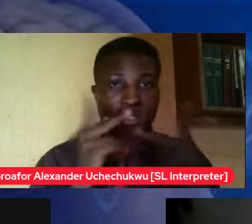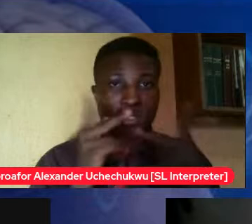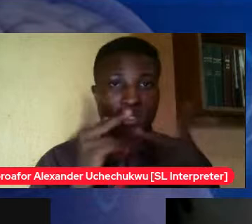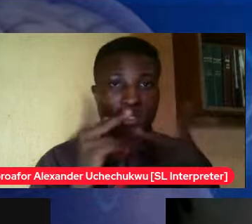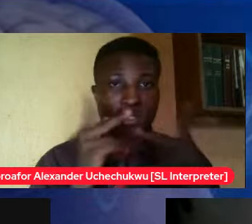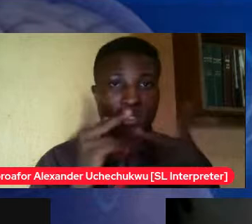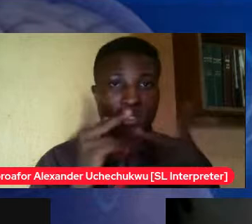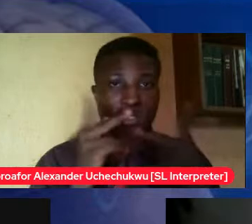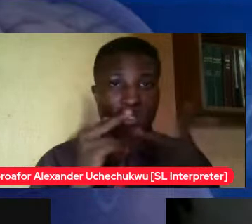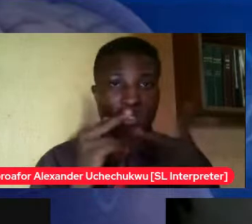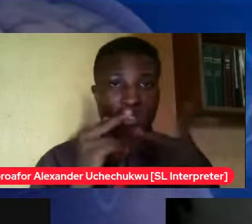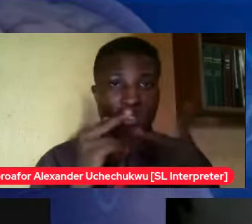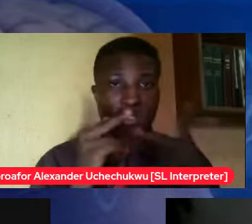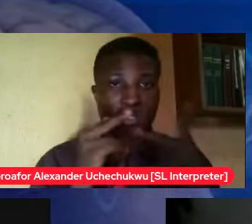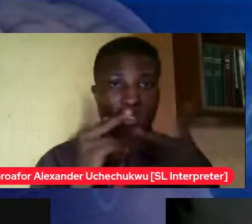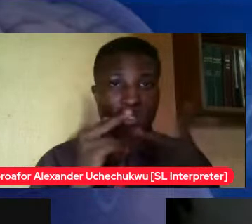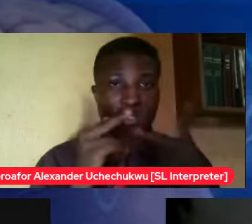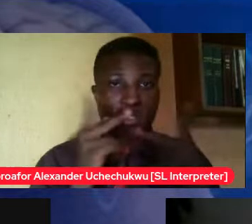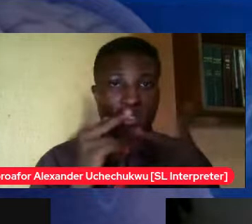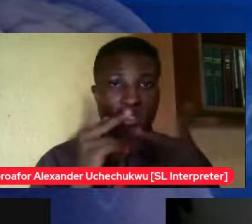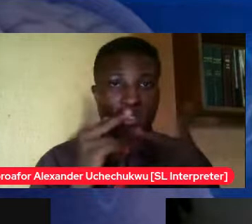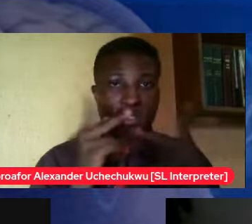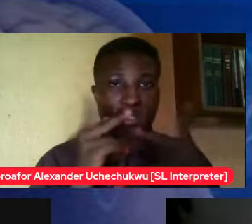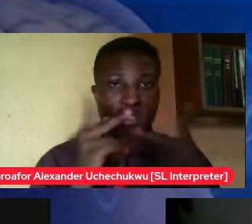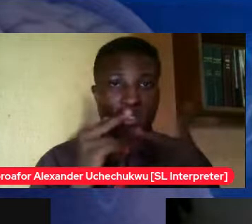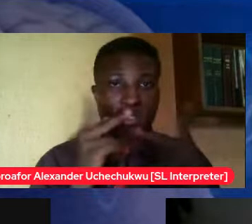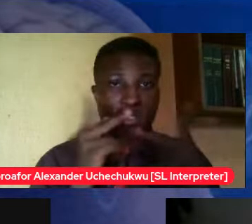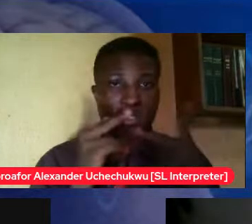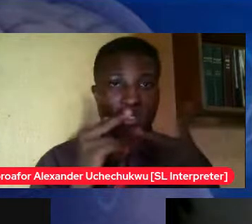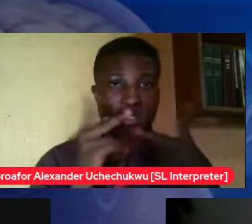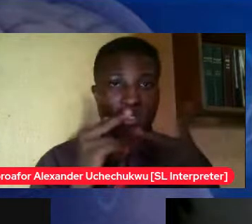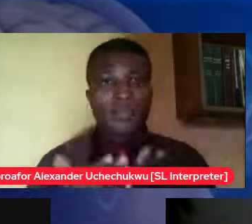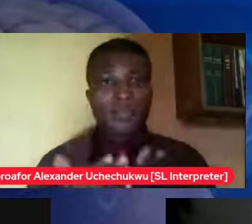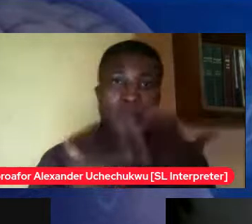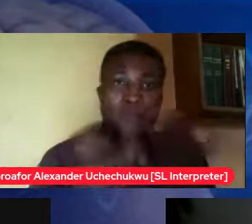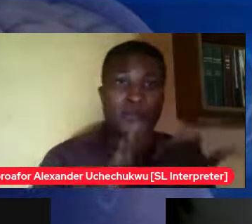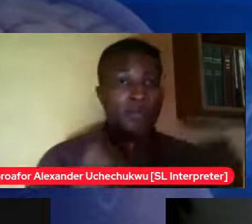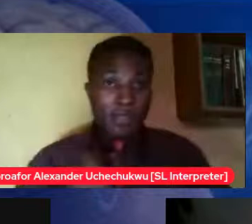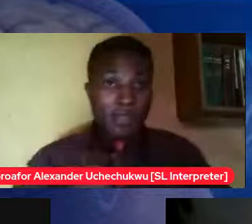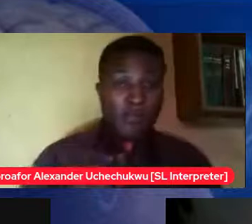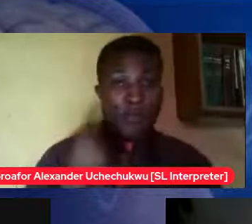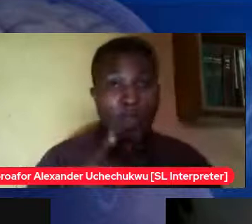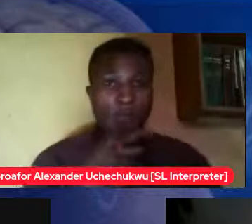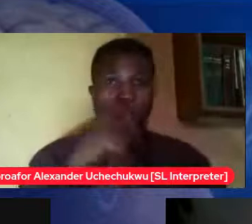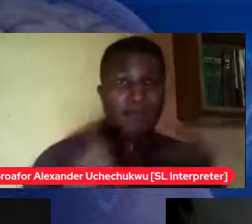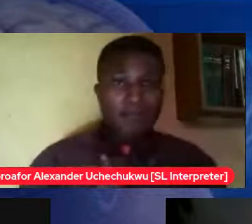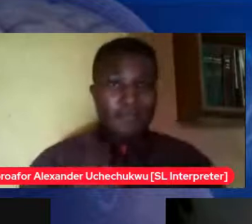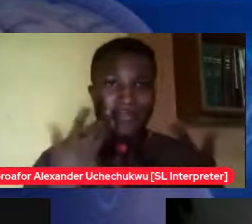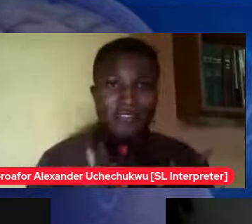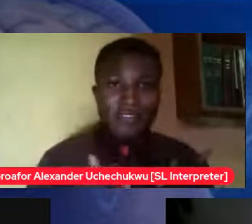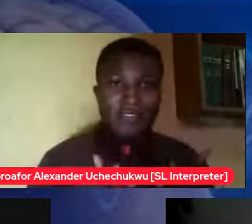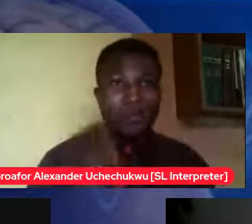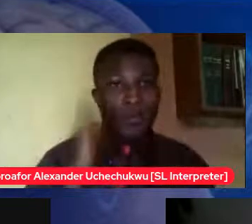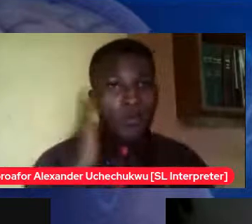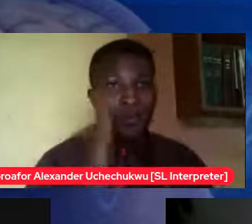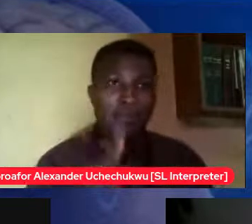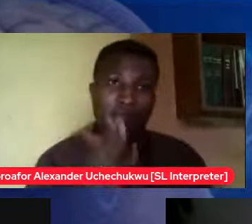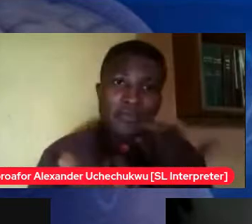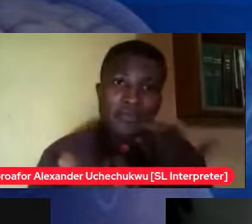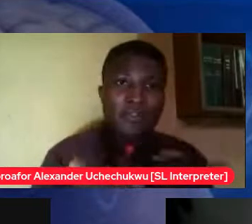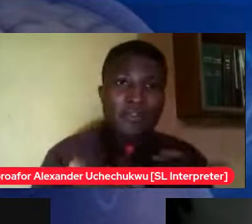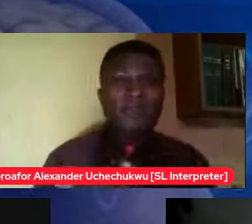and shower one when he showers he should come and be lifting weights that it will go you get